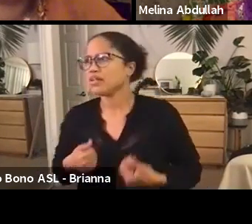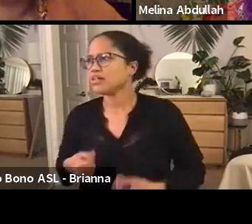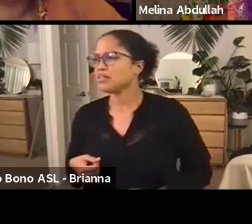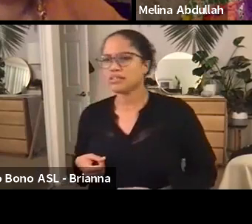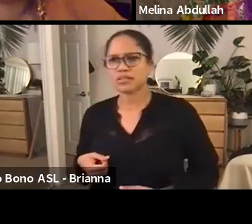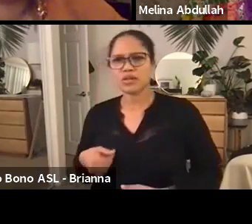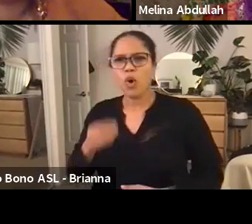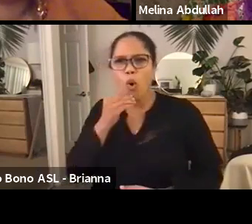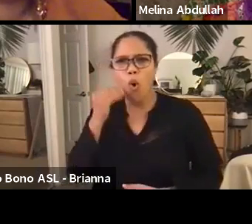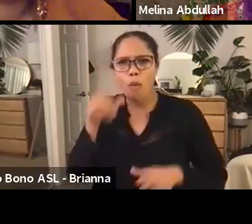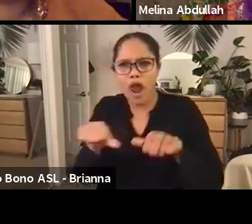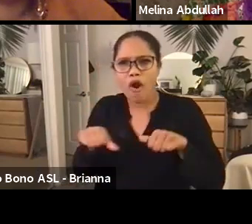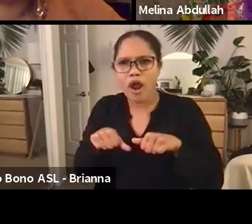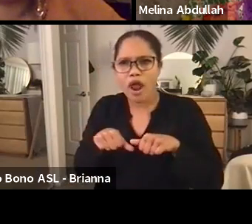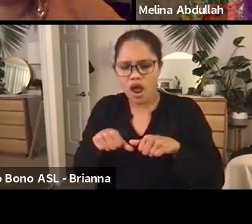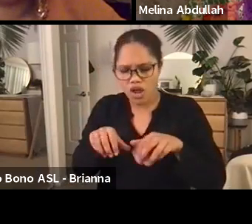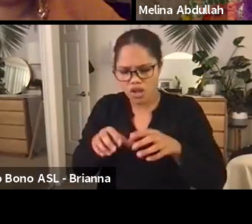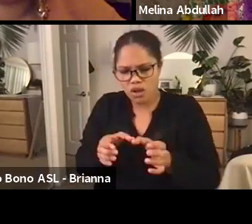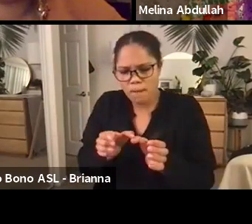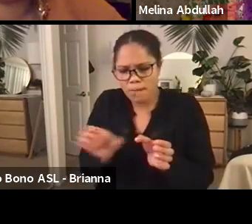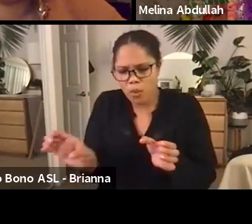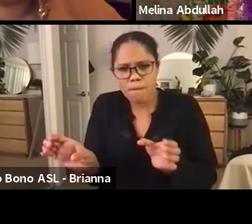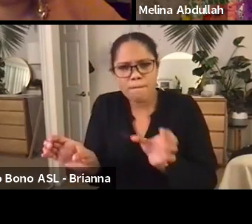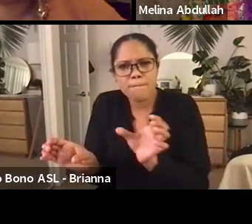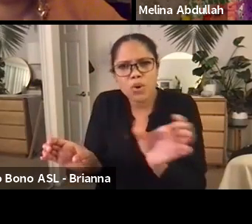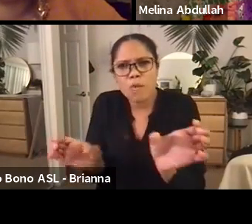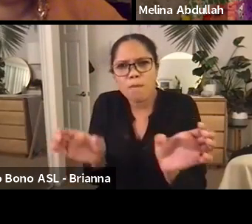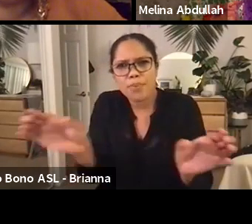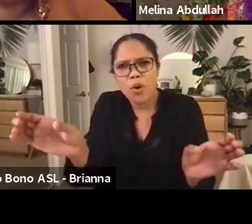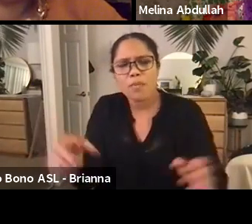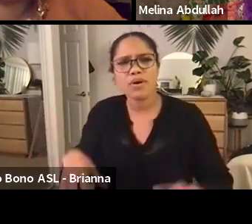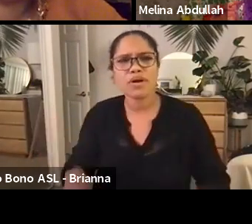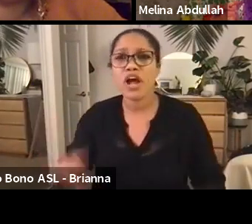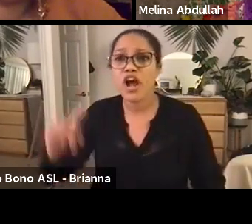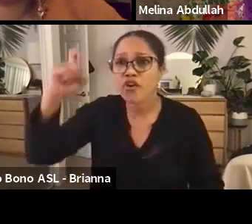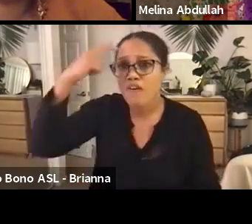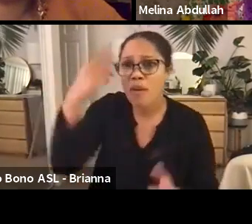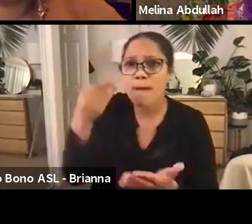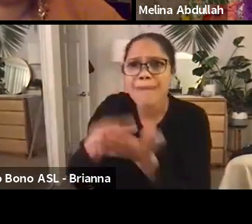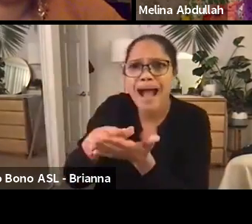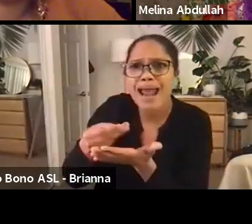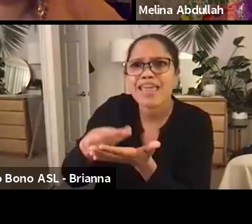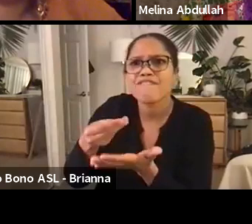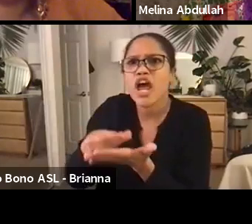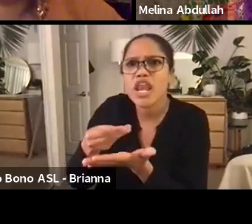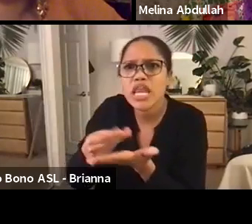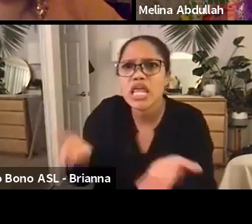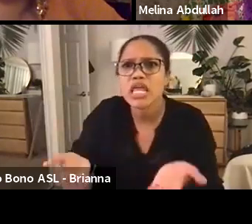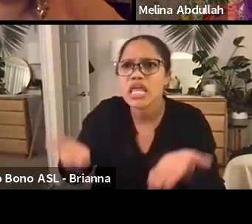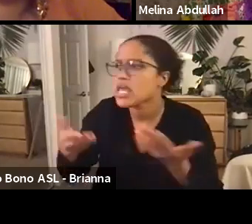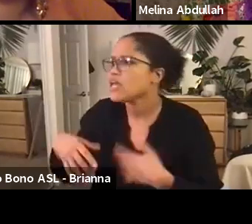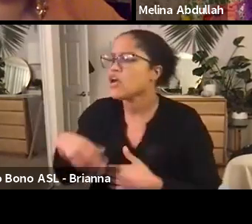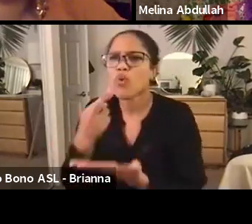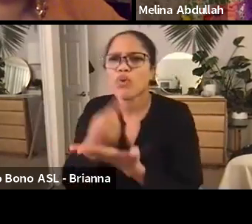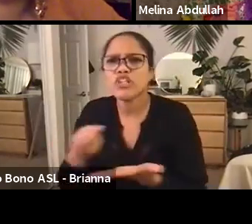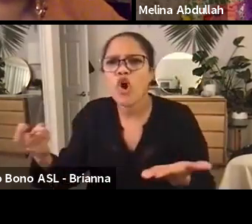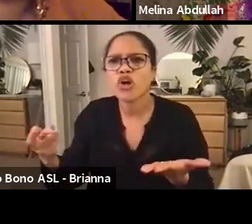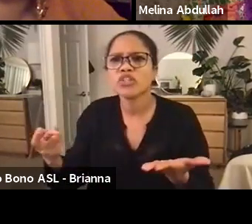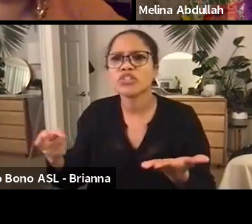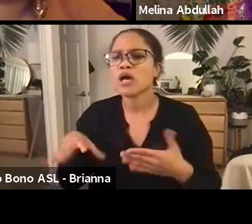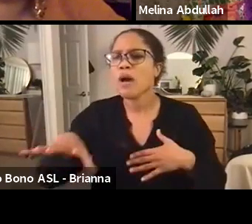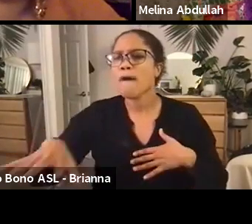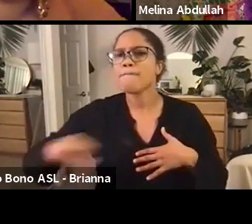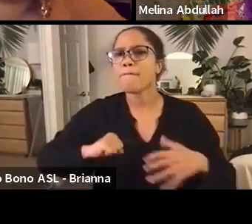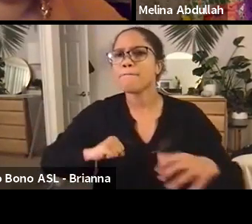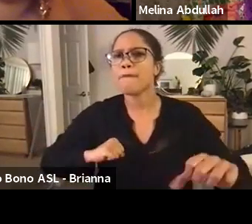by cutting, slashing government budgets, all of the resources that are able to create opportunities and create pathways out